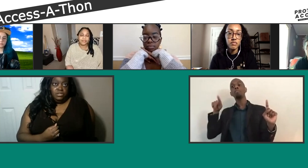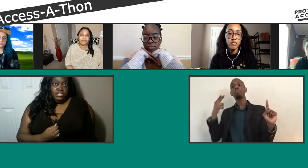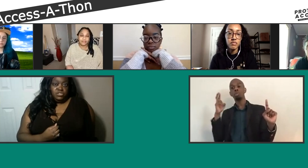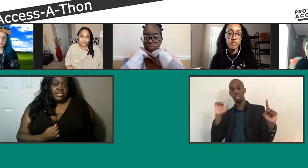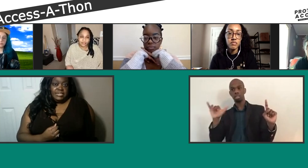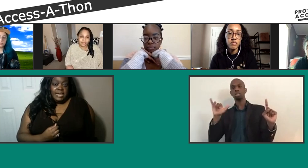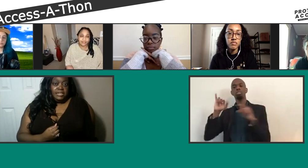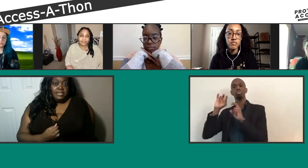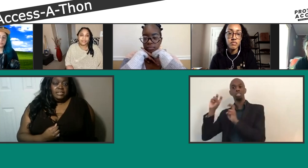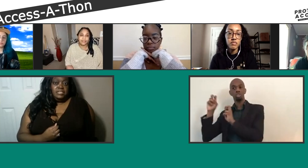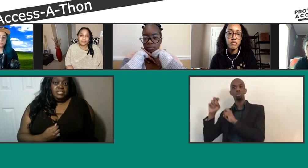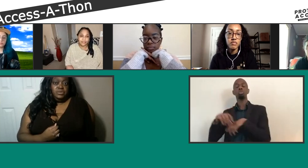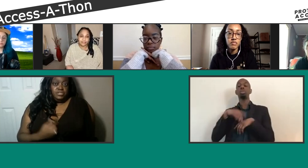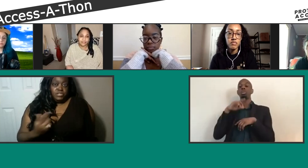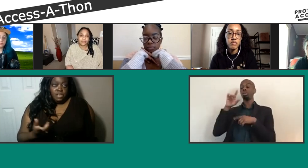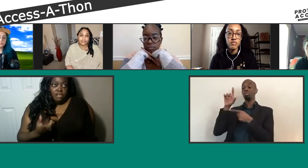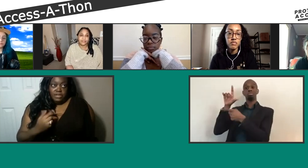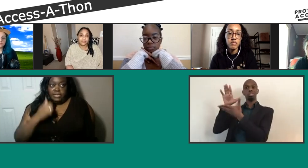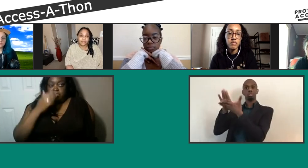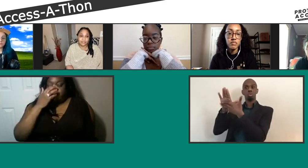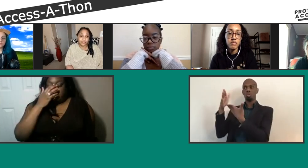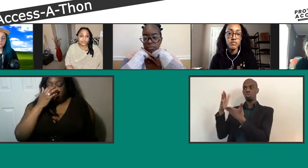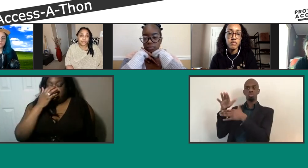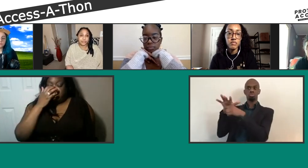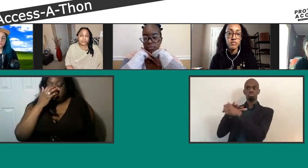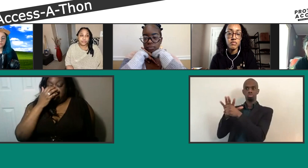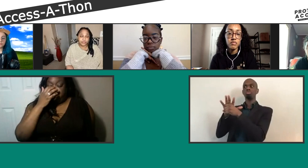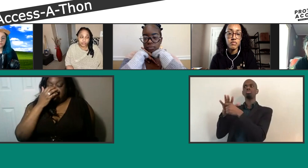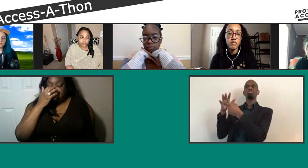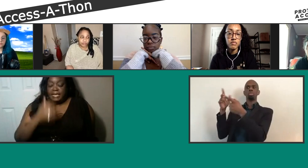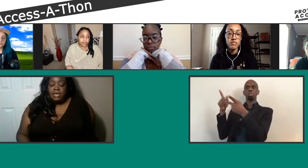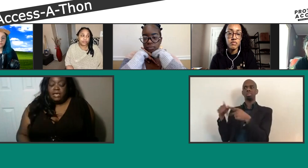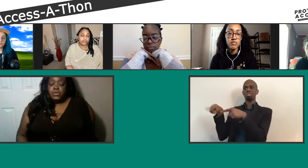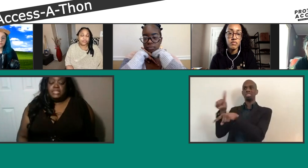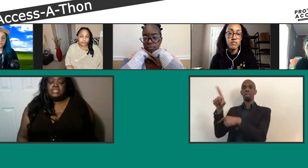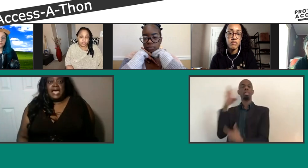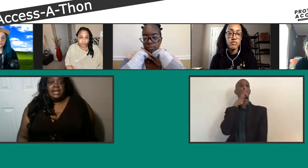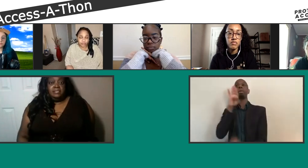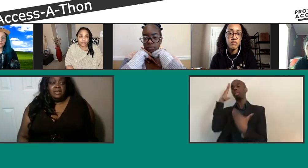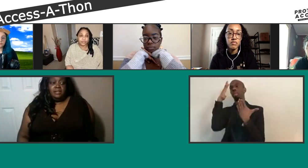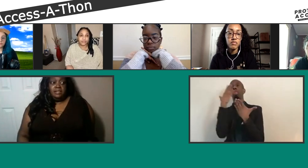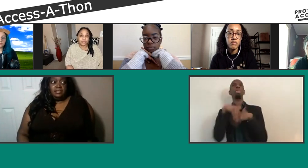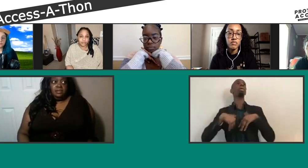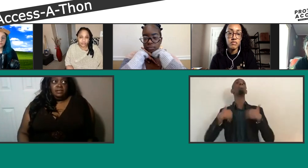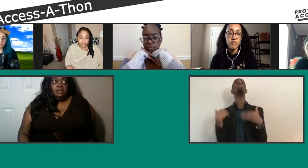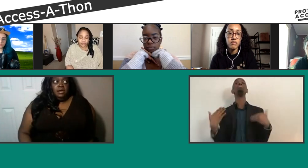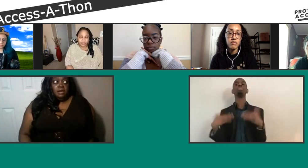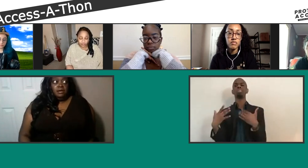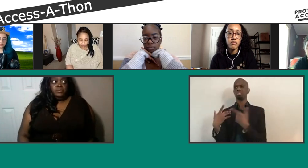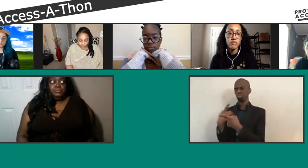School District is acting like the issue is resolved. And I'll get to what the issue is in one second. But it's not. They did the